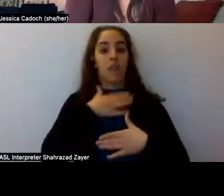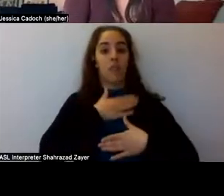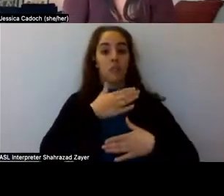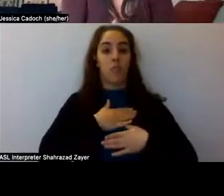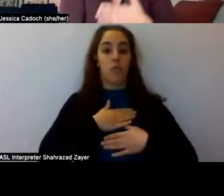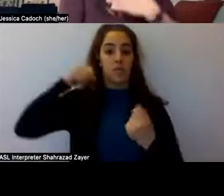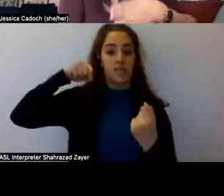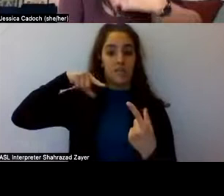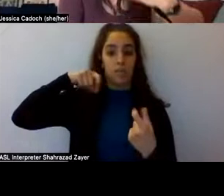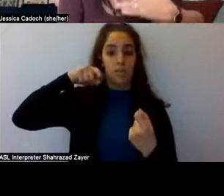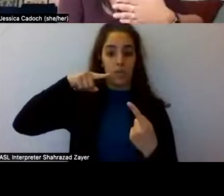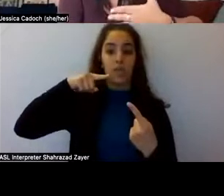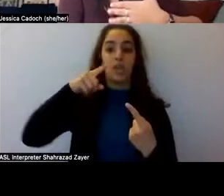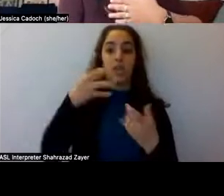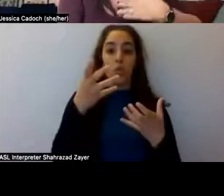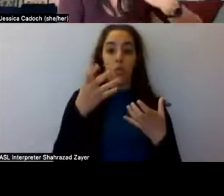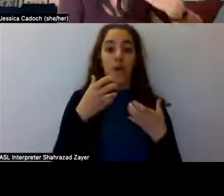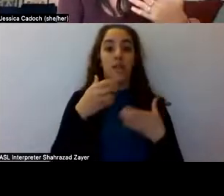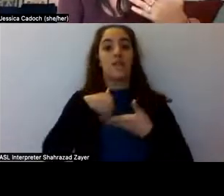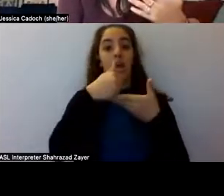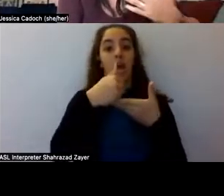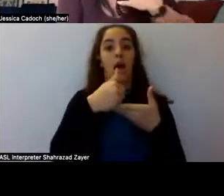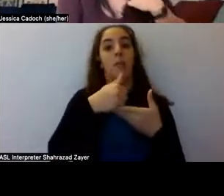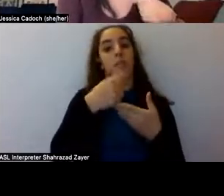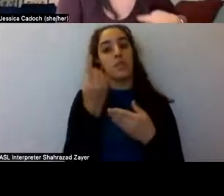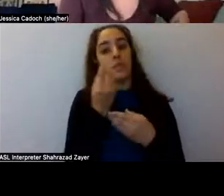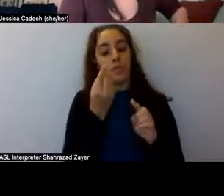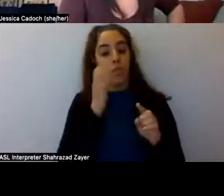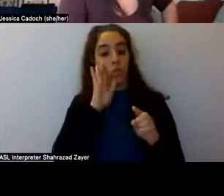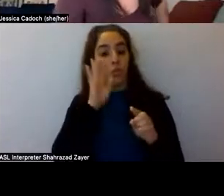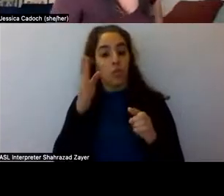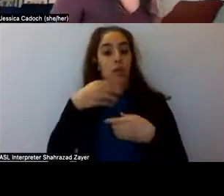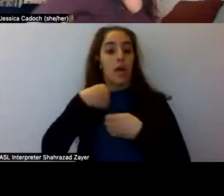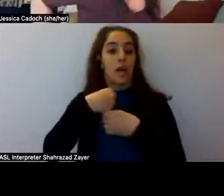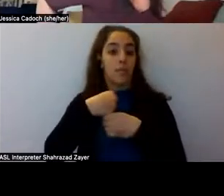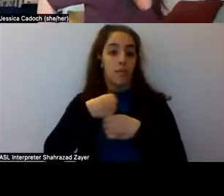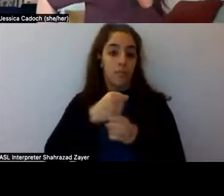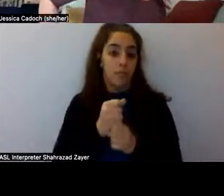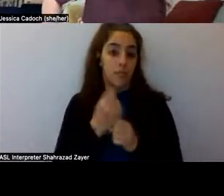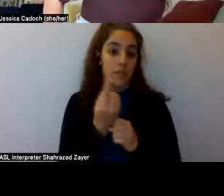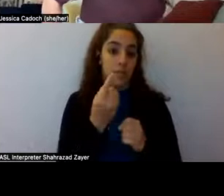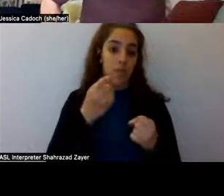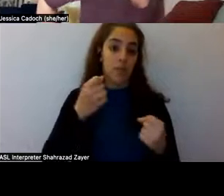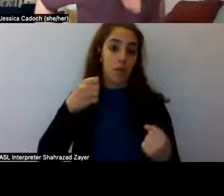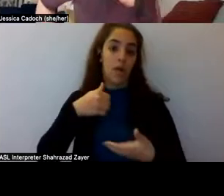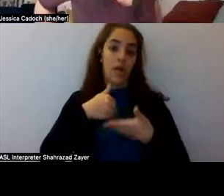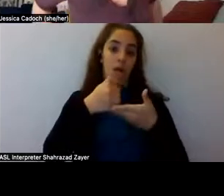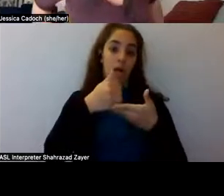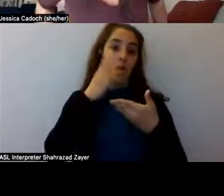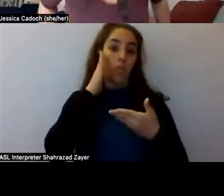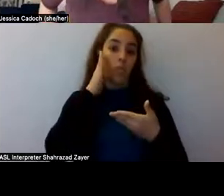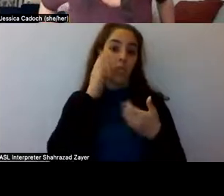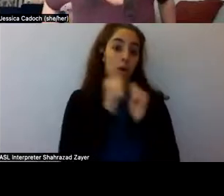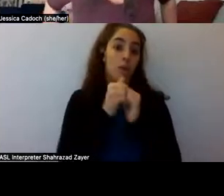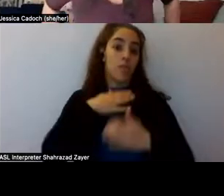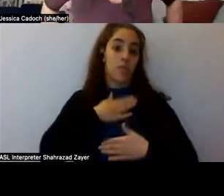that would help with, uh, respiratory issues and he founded LSD, um, and, uh, definitely had some different,